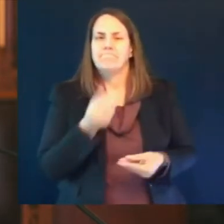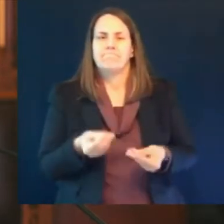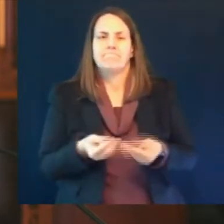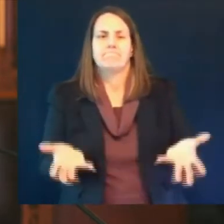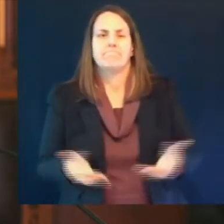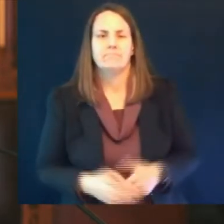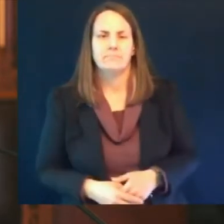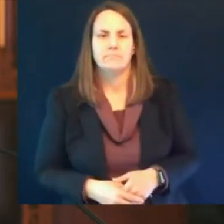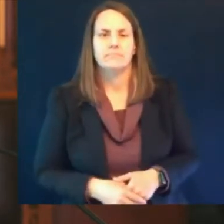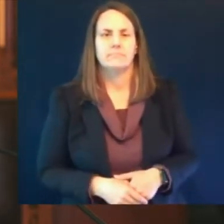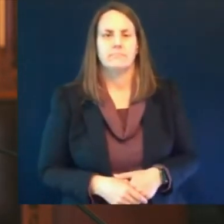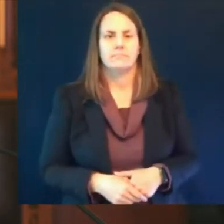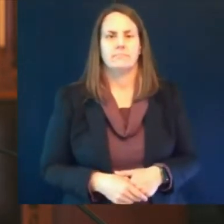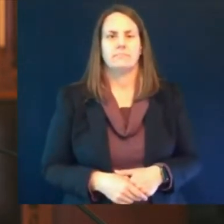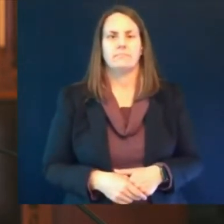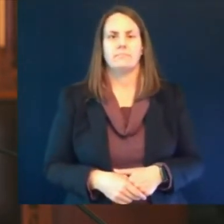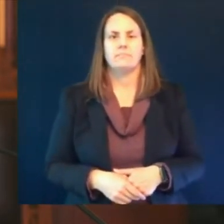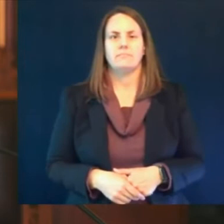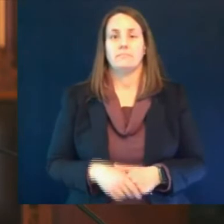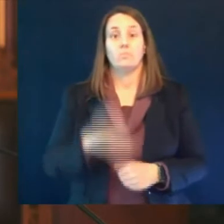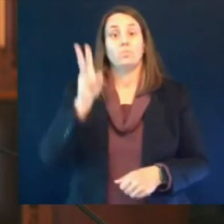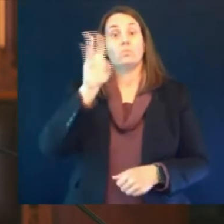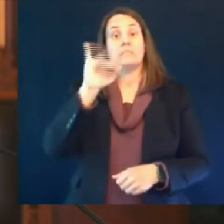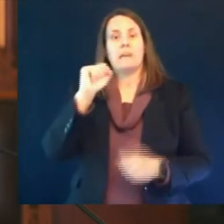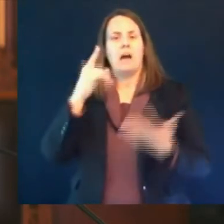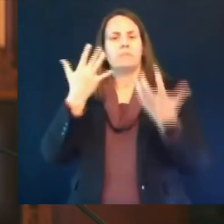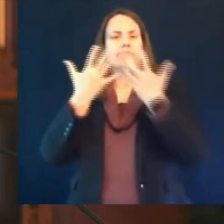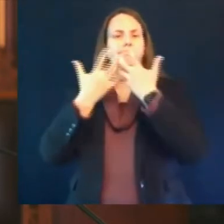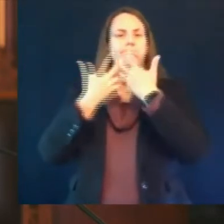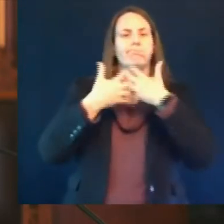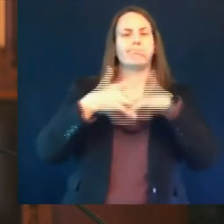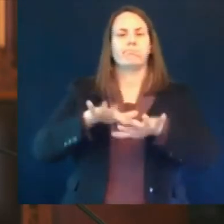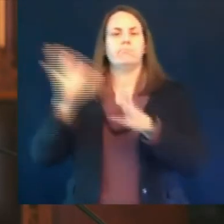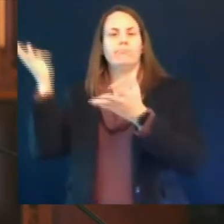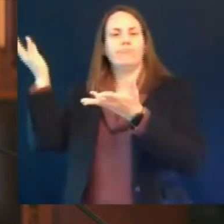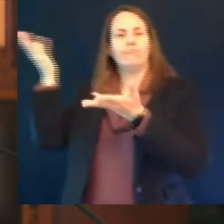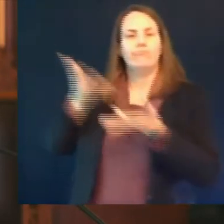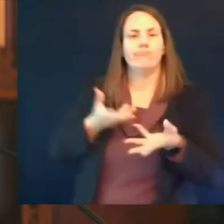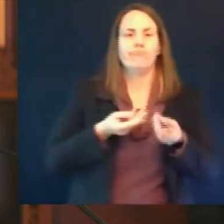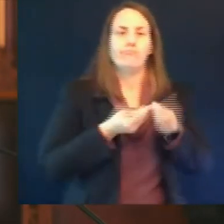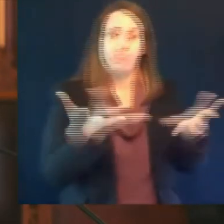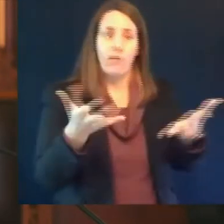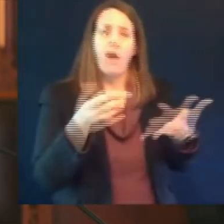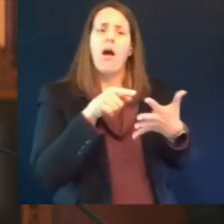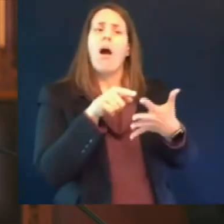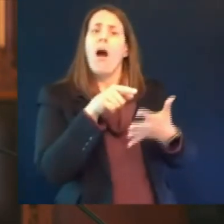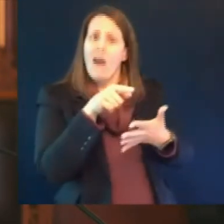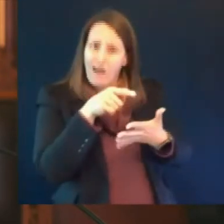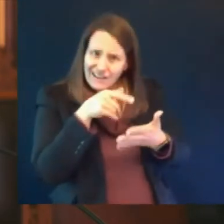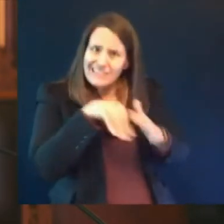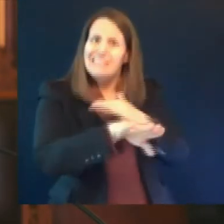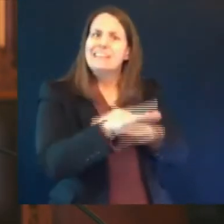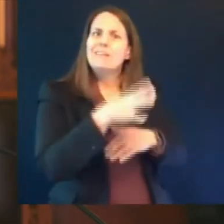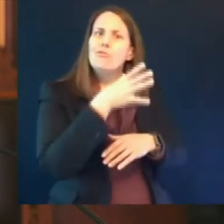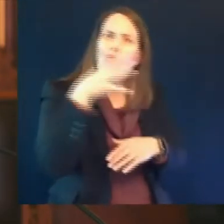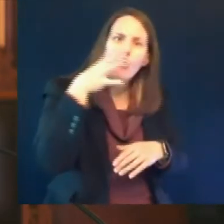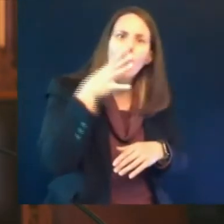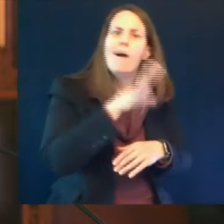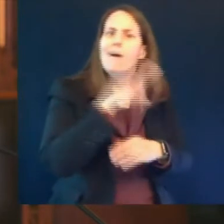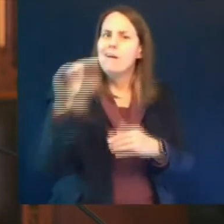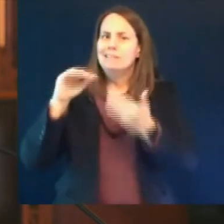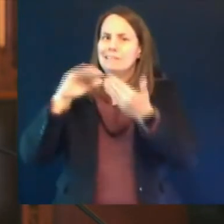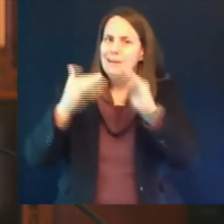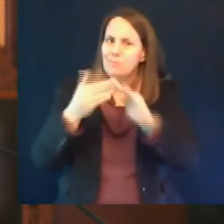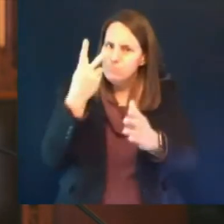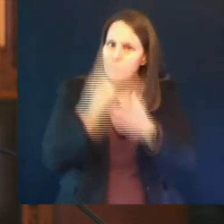at giving those doses in both rural places and urban places in our state i really want to take a